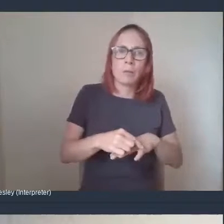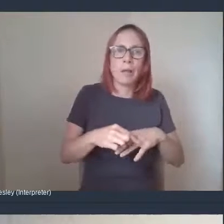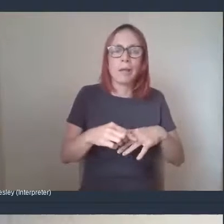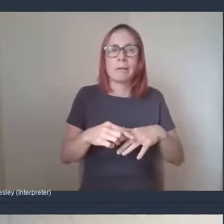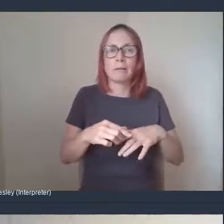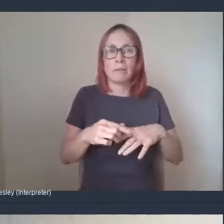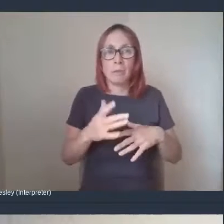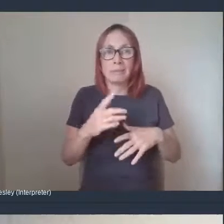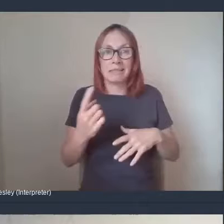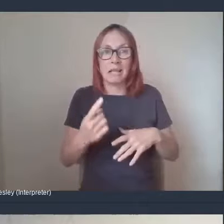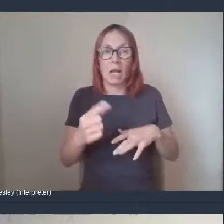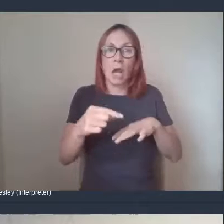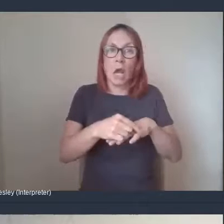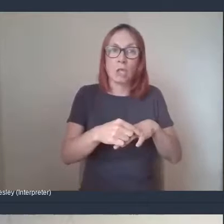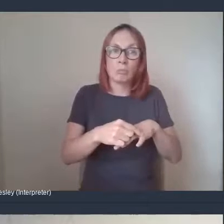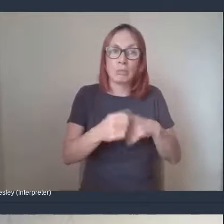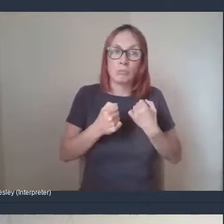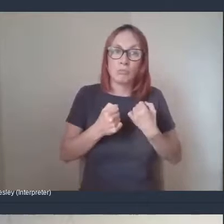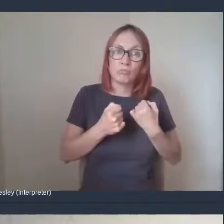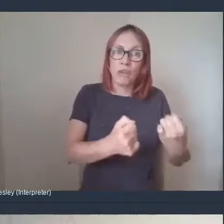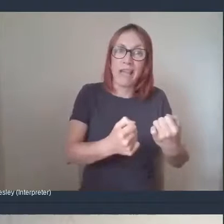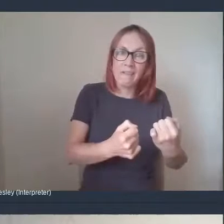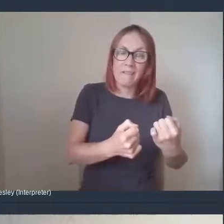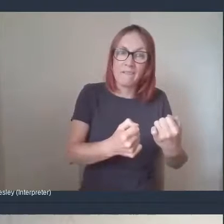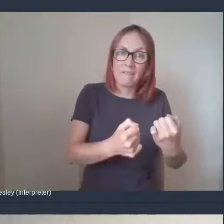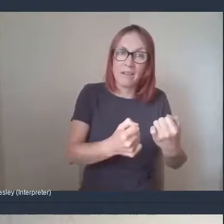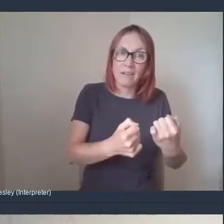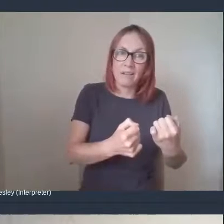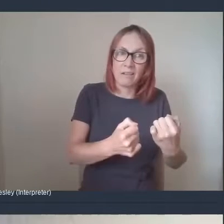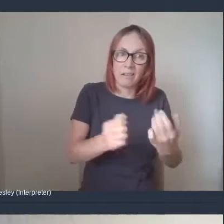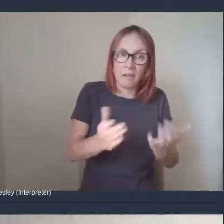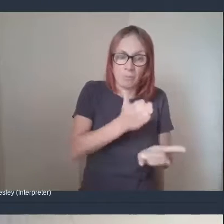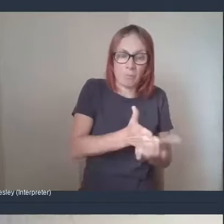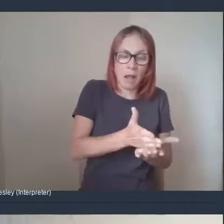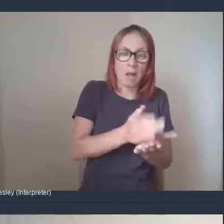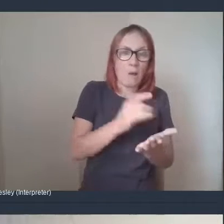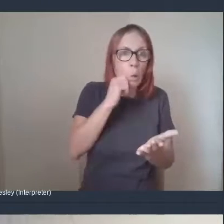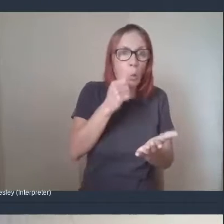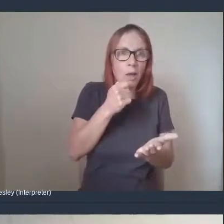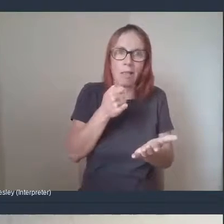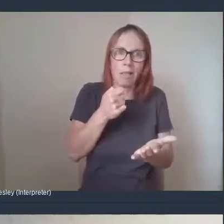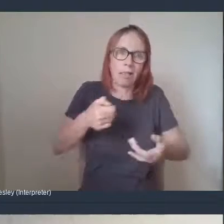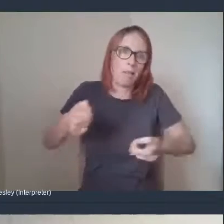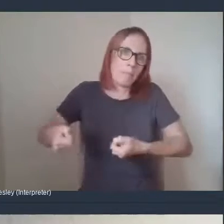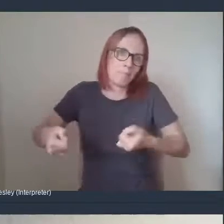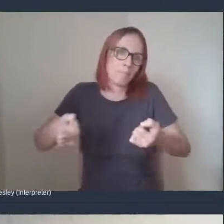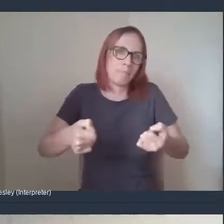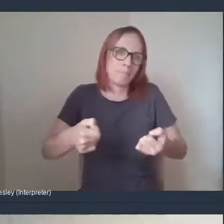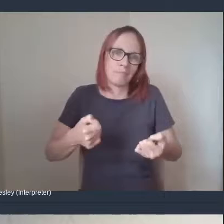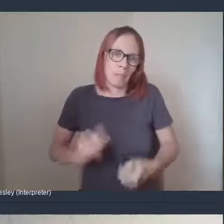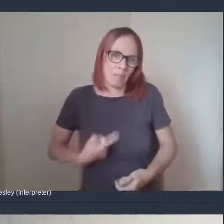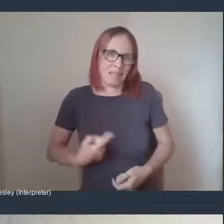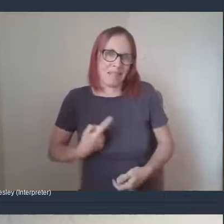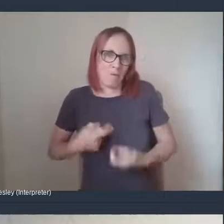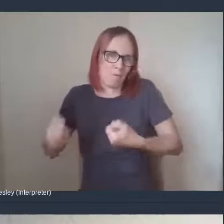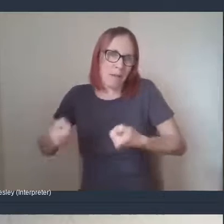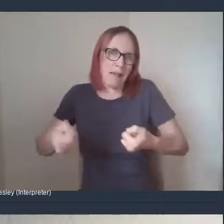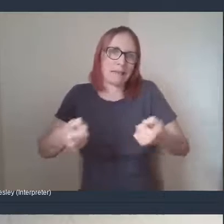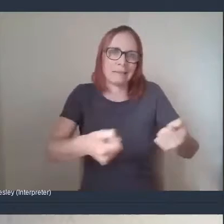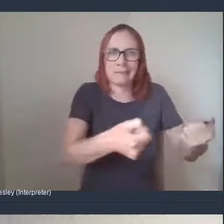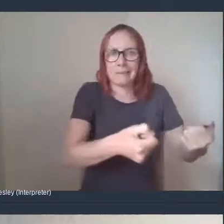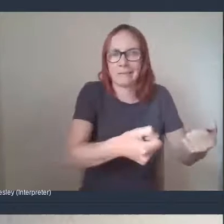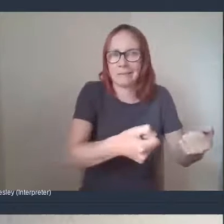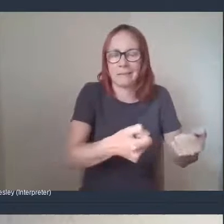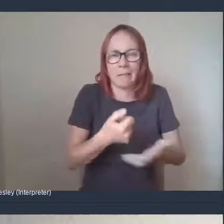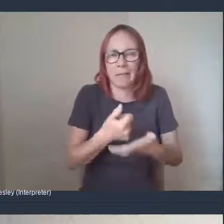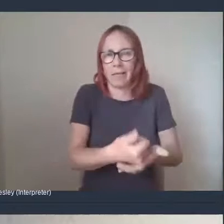they'll park at the side of the road. Yeah, we'll help them to their cars with the bags. We don't really have anybody that